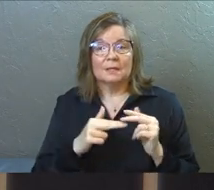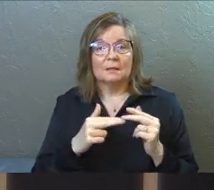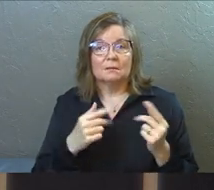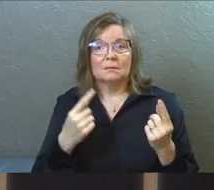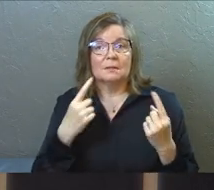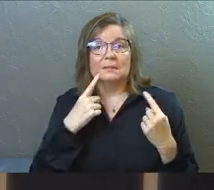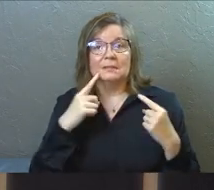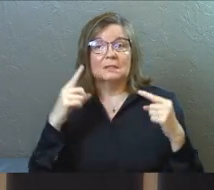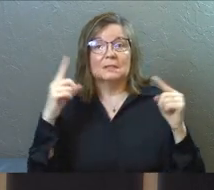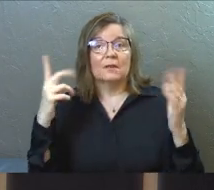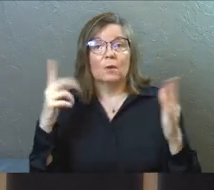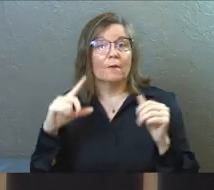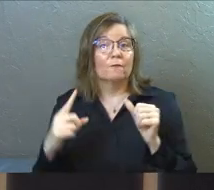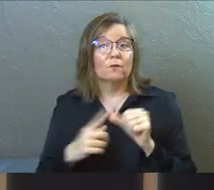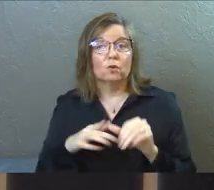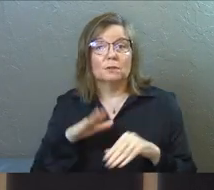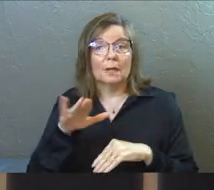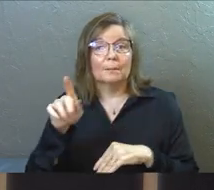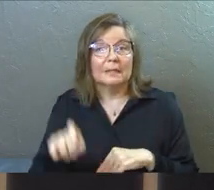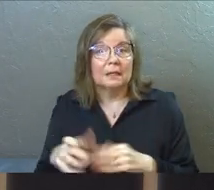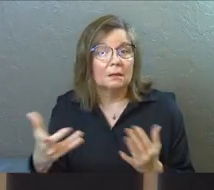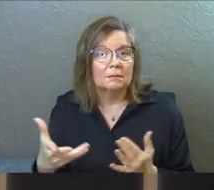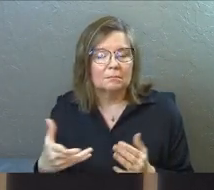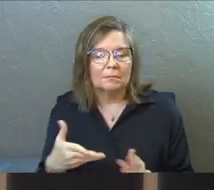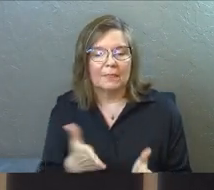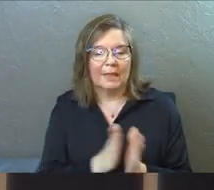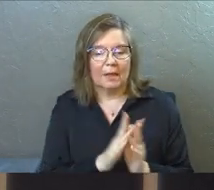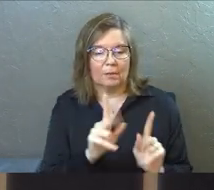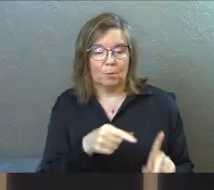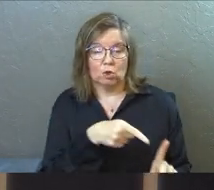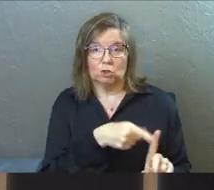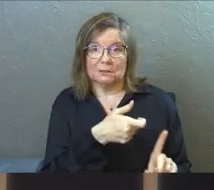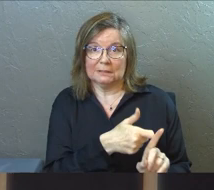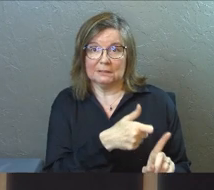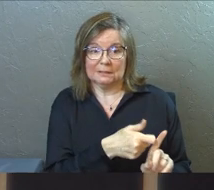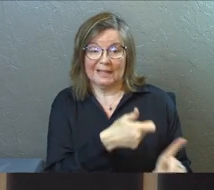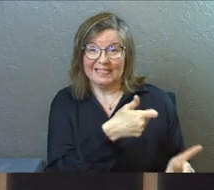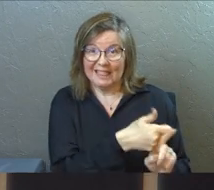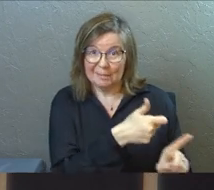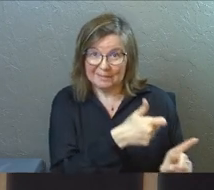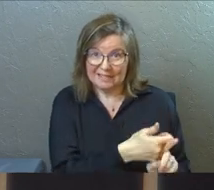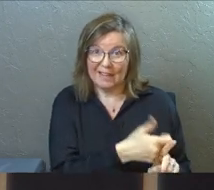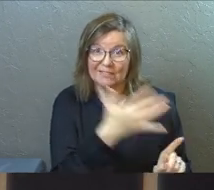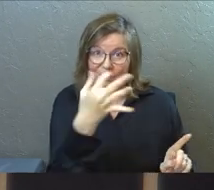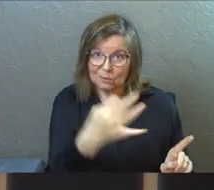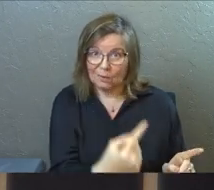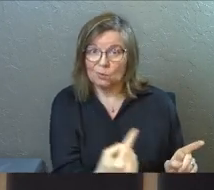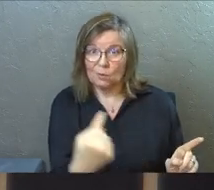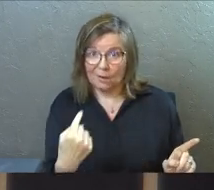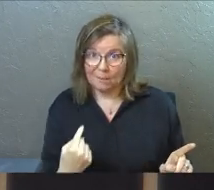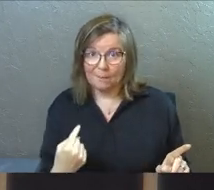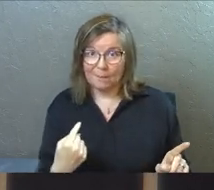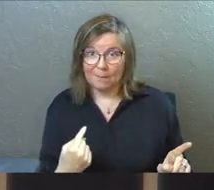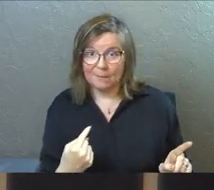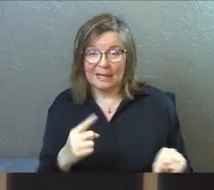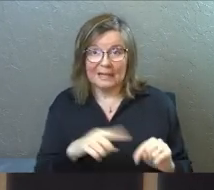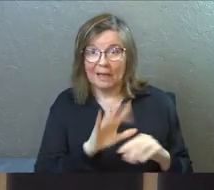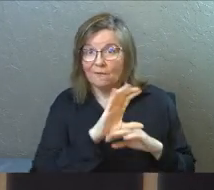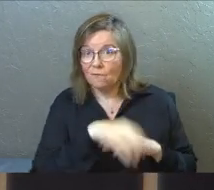happens is the very first step. They ask the person to check themselves in, right?